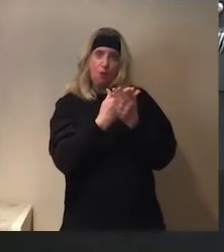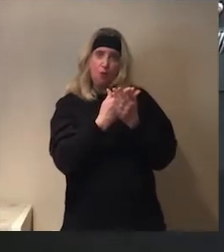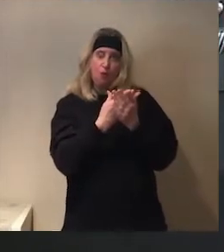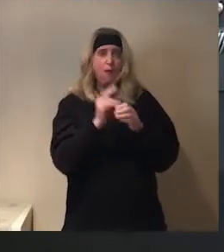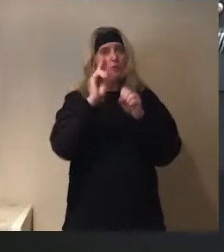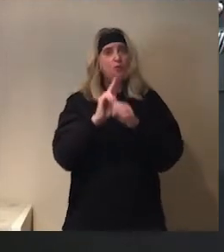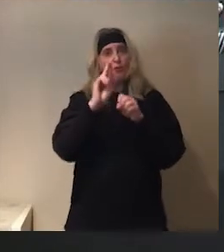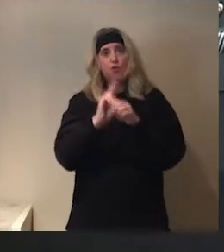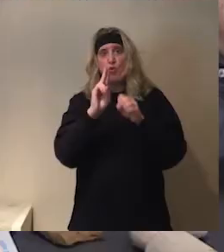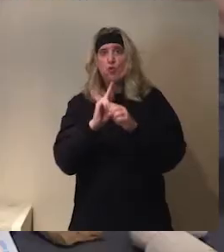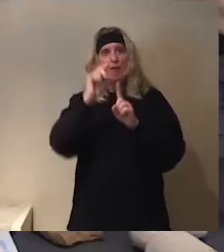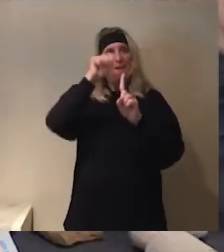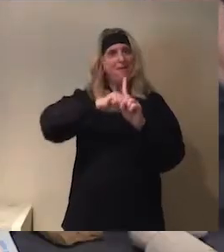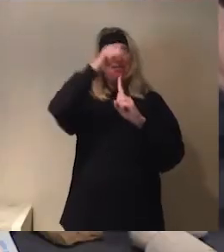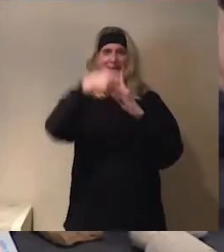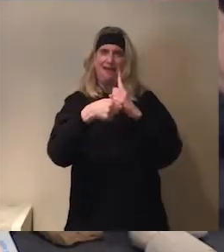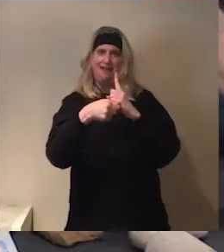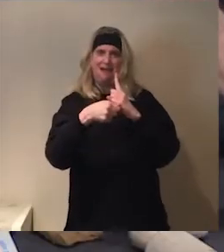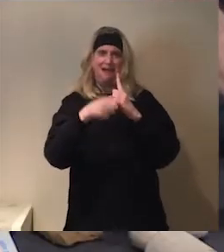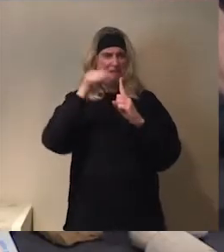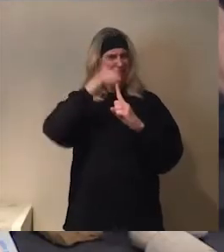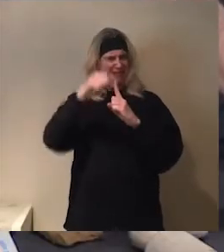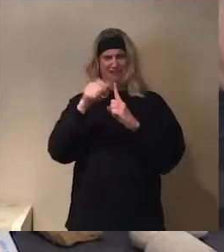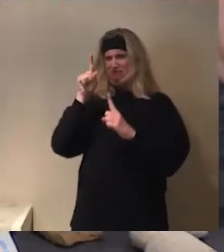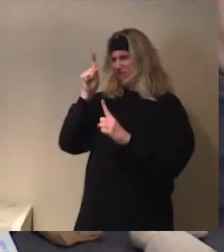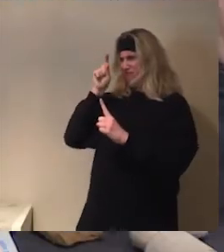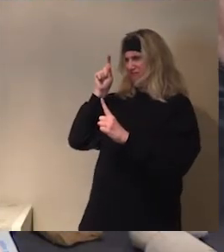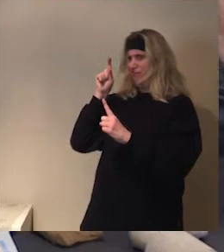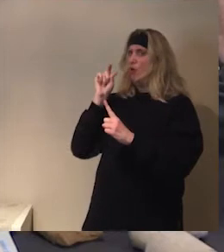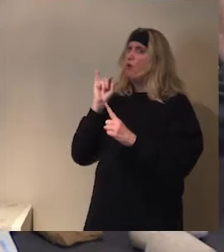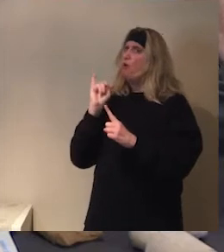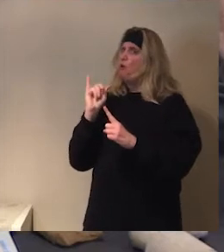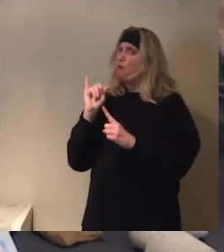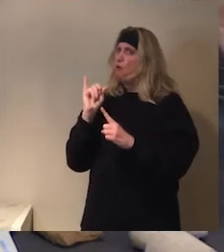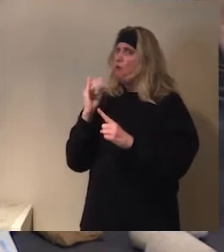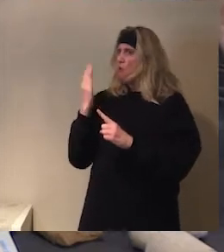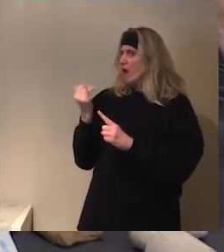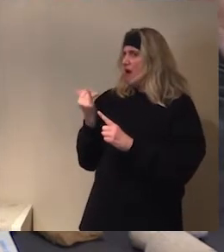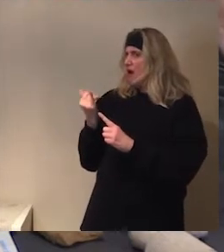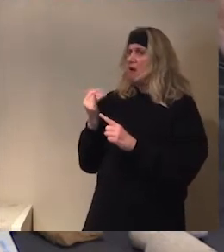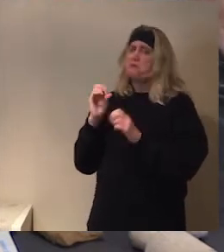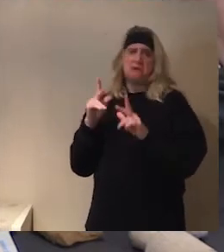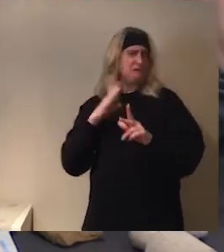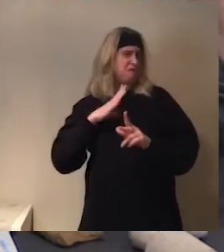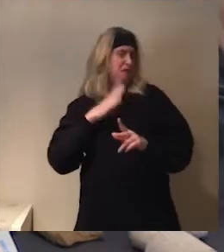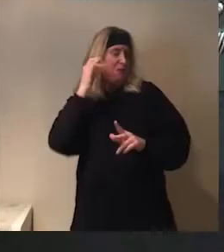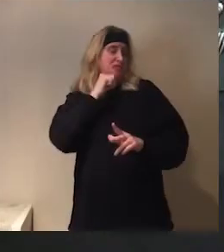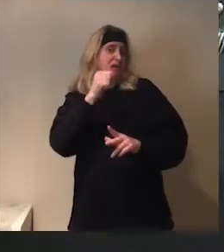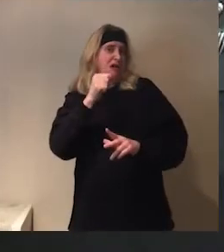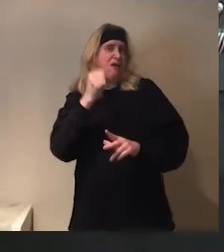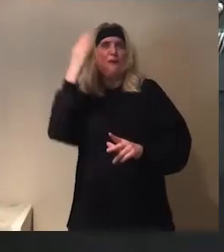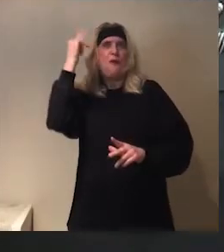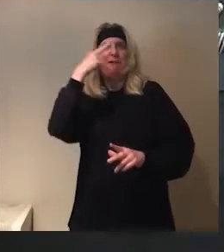I'm going to use a banana. A banana? banana? Oh. How come? I guess you could use a banana. Why not? Yeah,